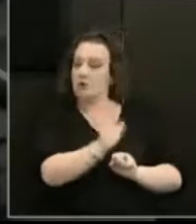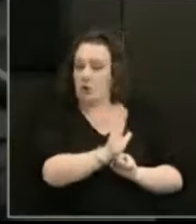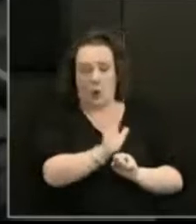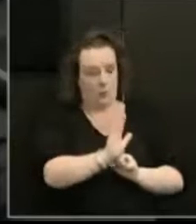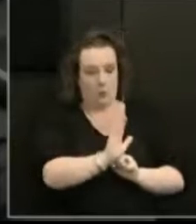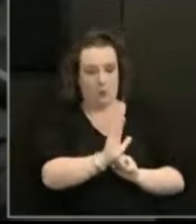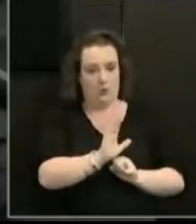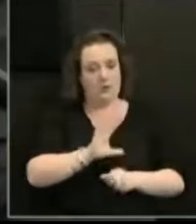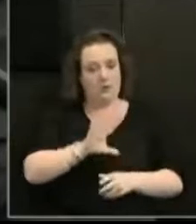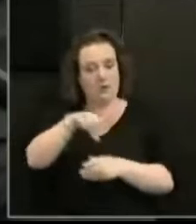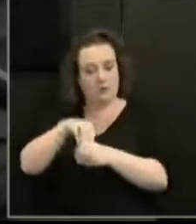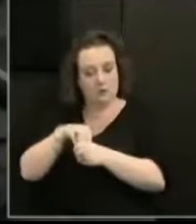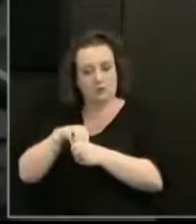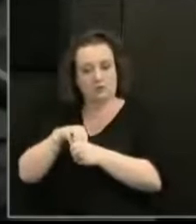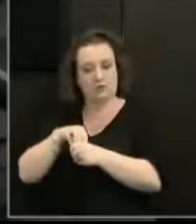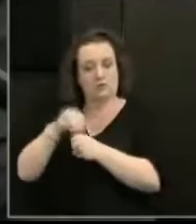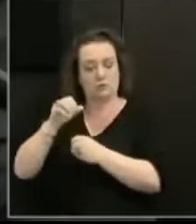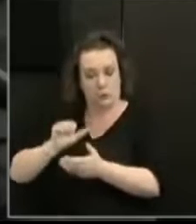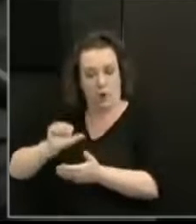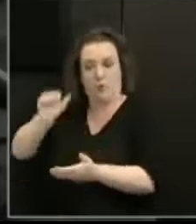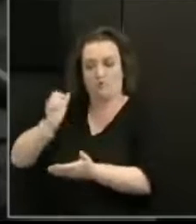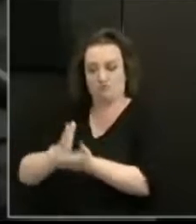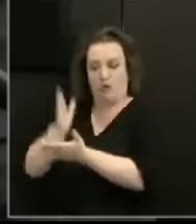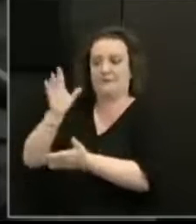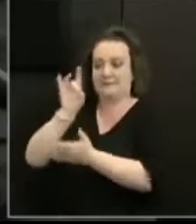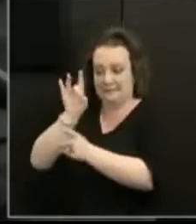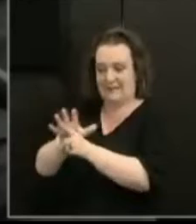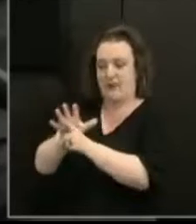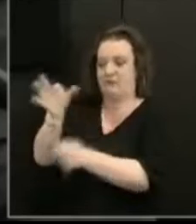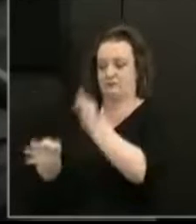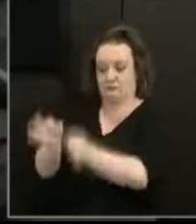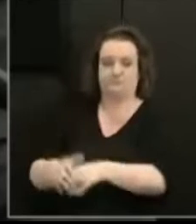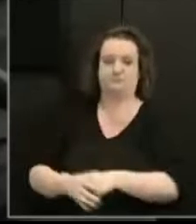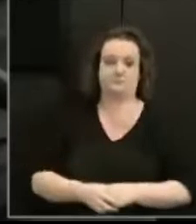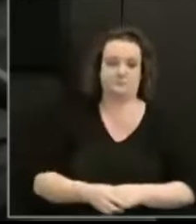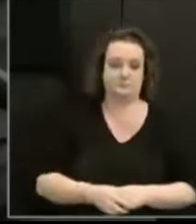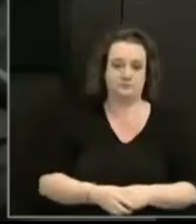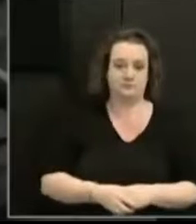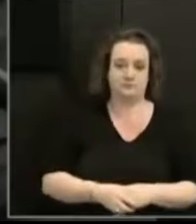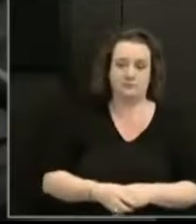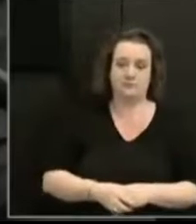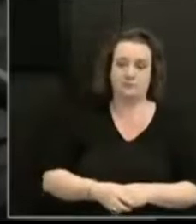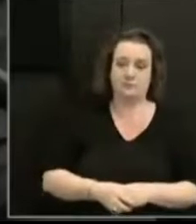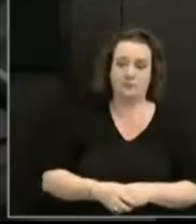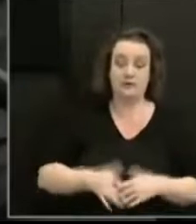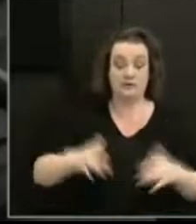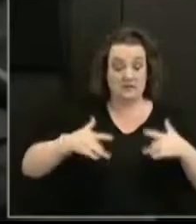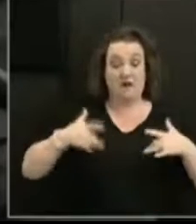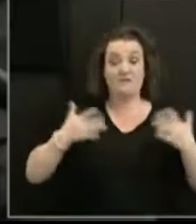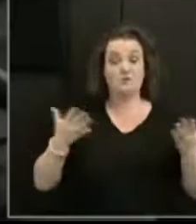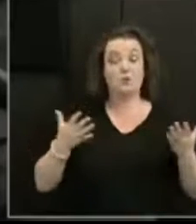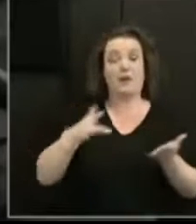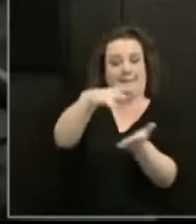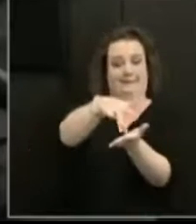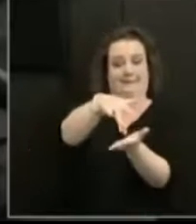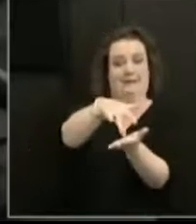to agency. I want to see an inquiry that places the survivors at the centre. An